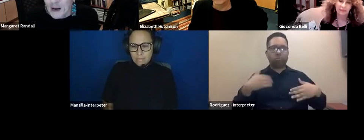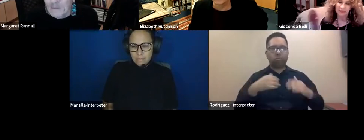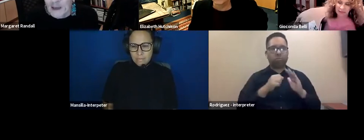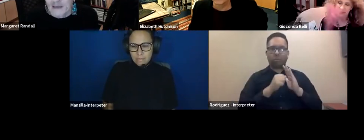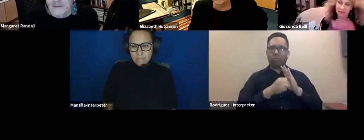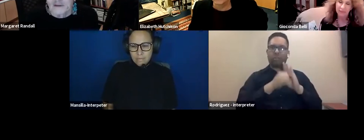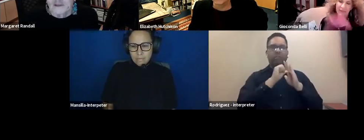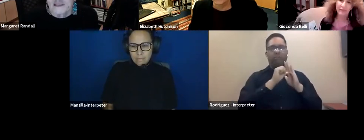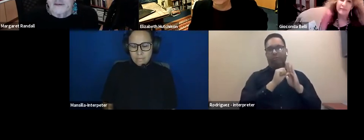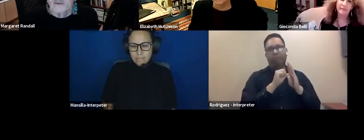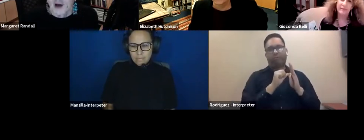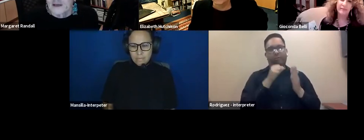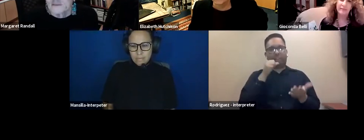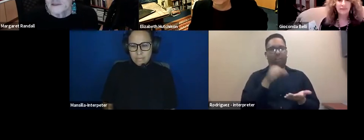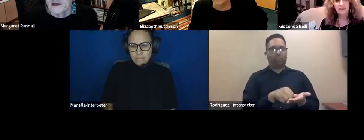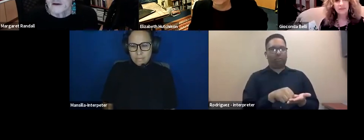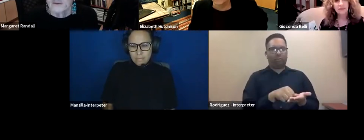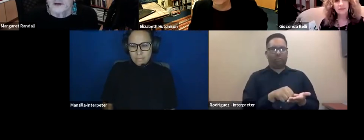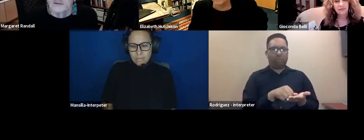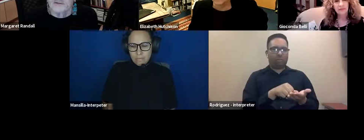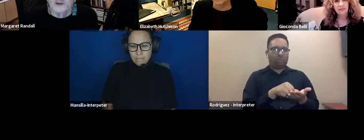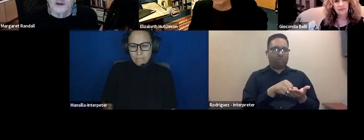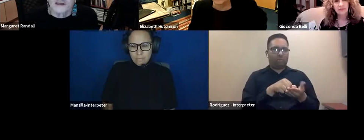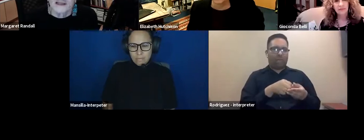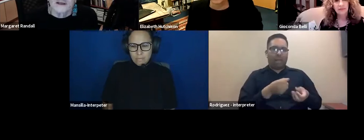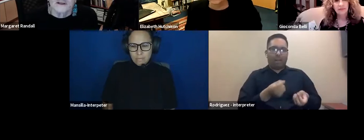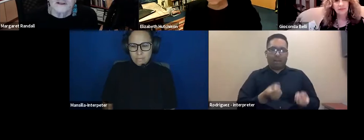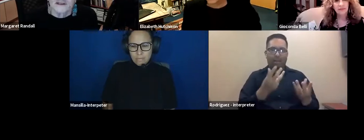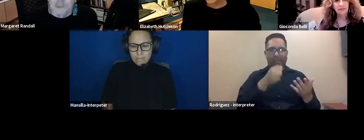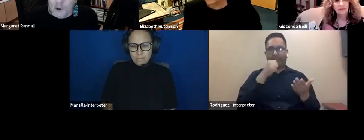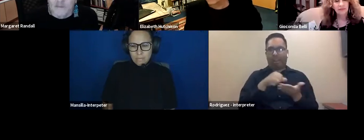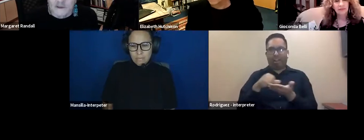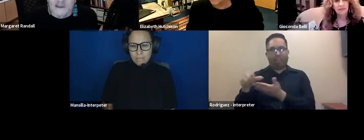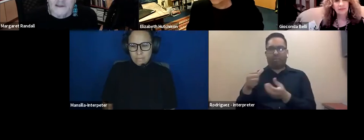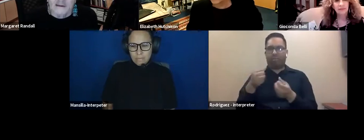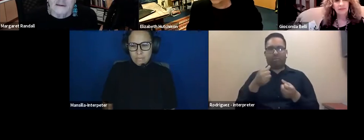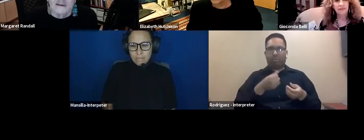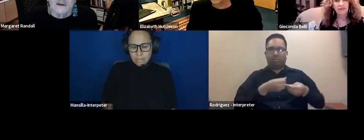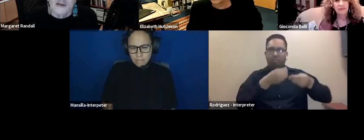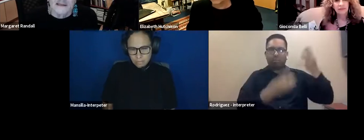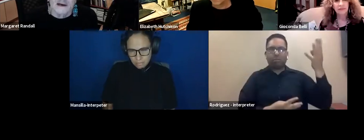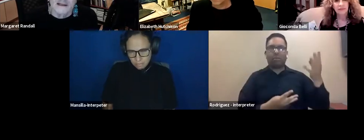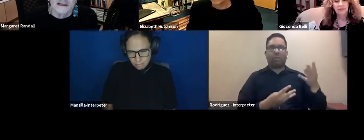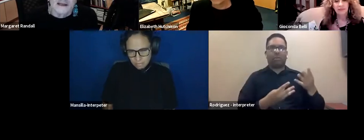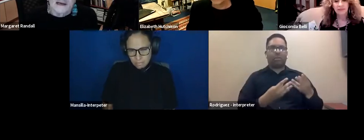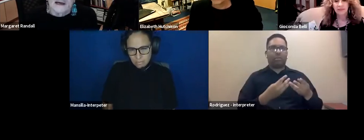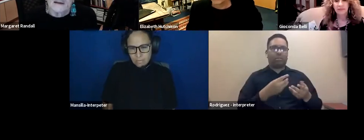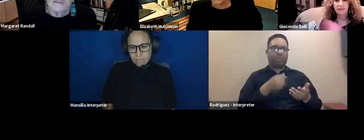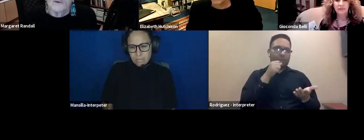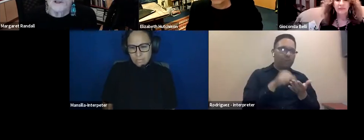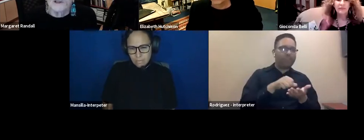remember how many, but there were several volumes of revolutionary letters, poems that under that title,